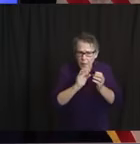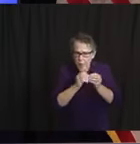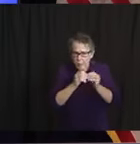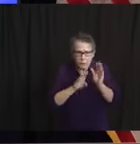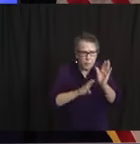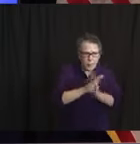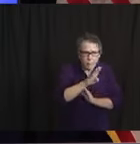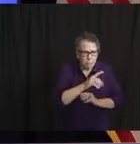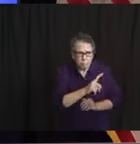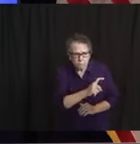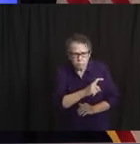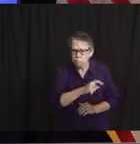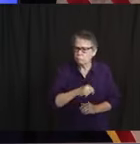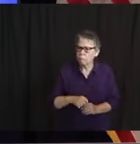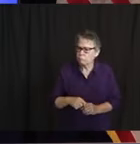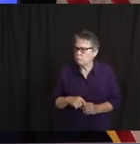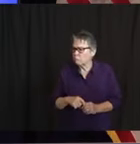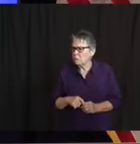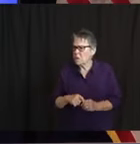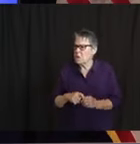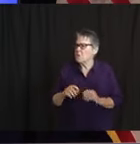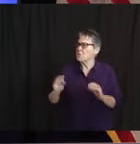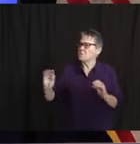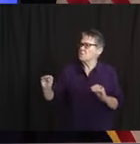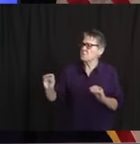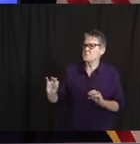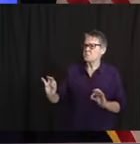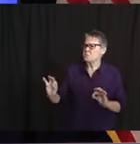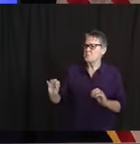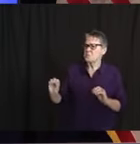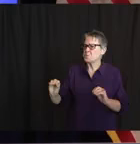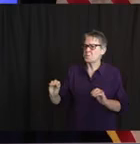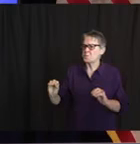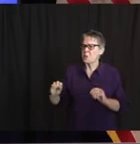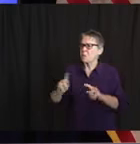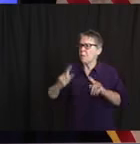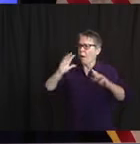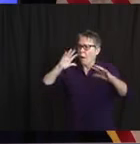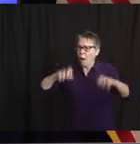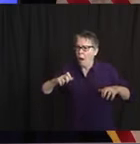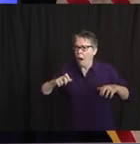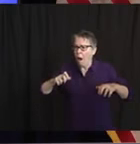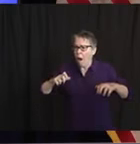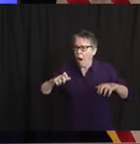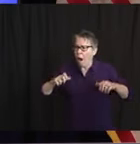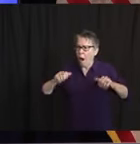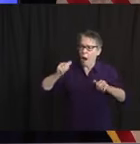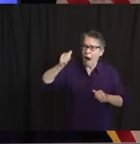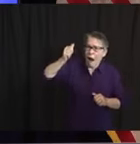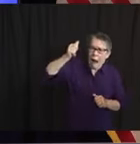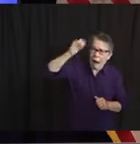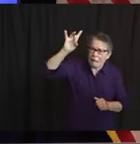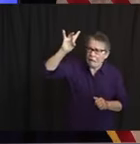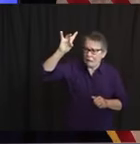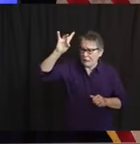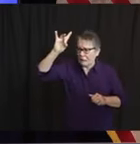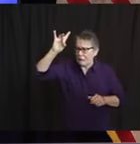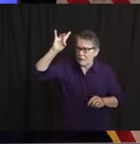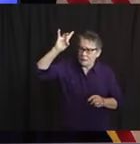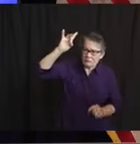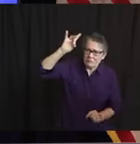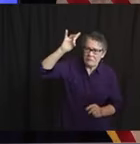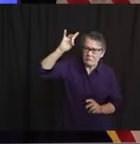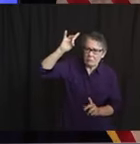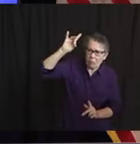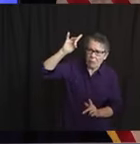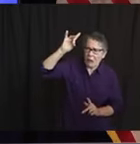at home to think, oh, my Lord, they went from 12 to 18. Obviously, we're going to watch that very carefully. If we see a trend developing,